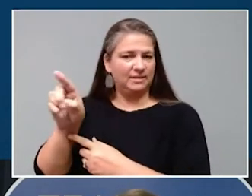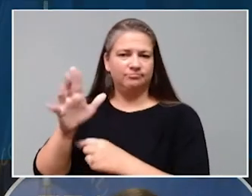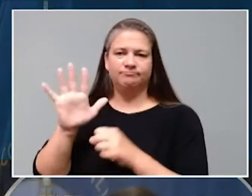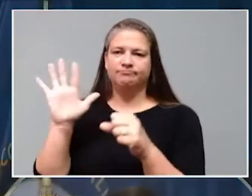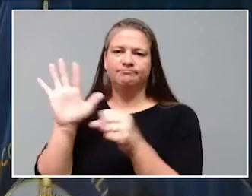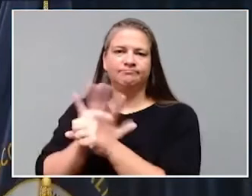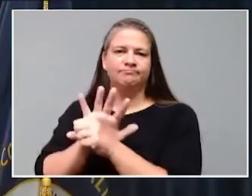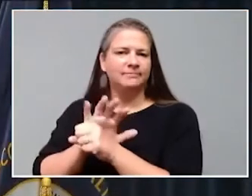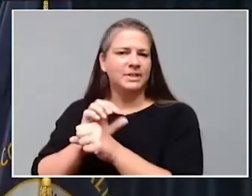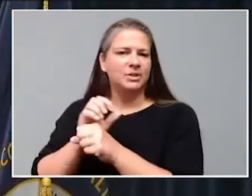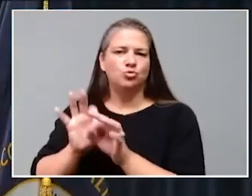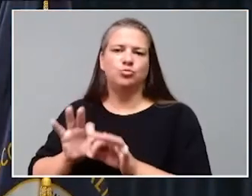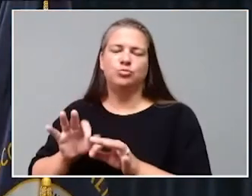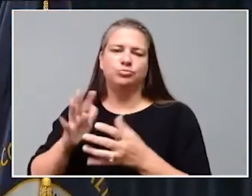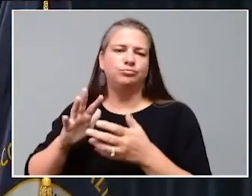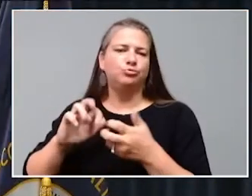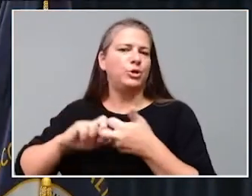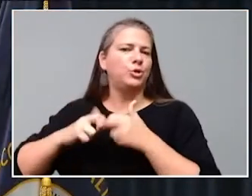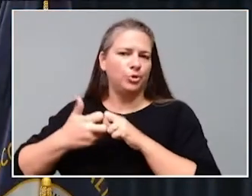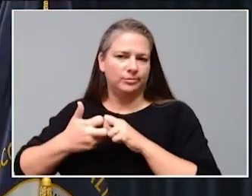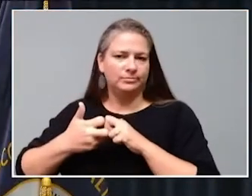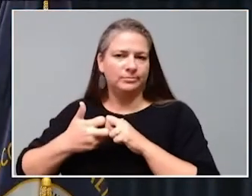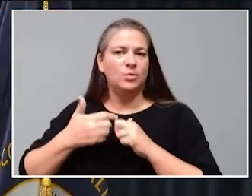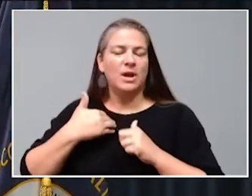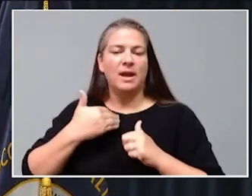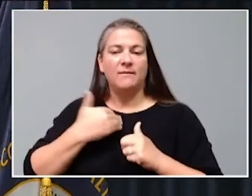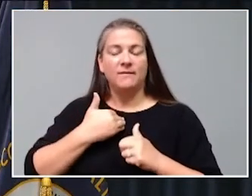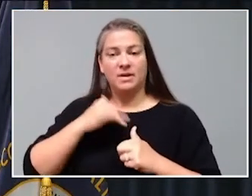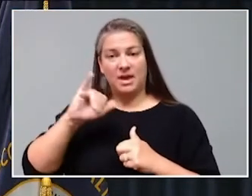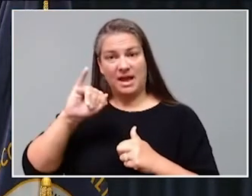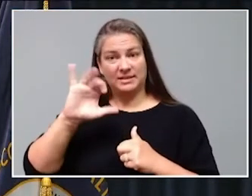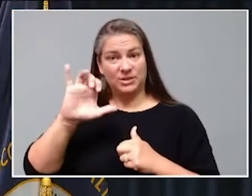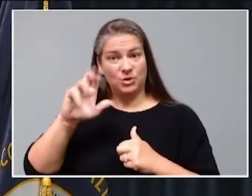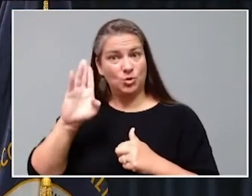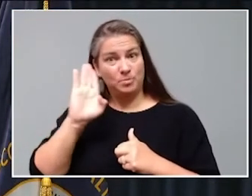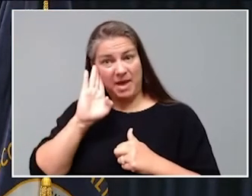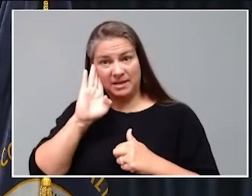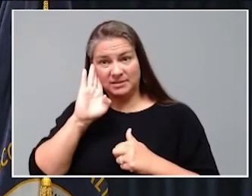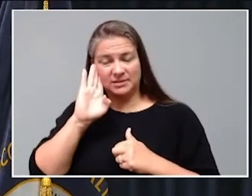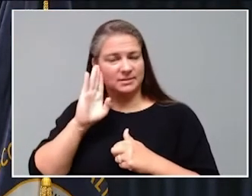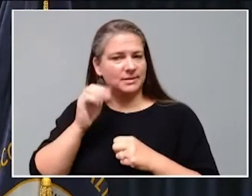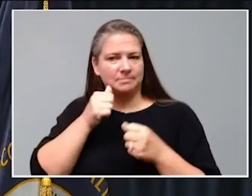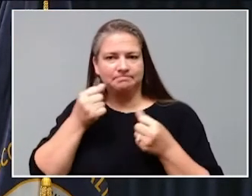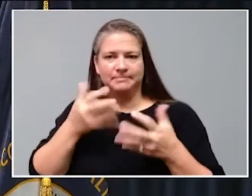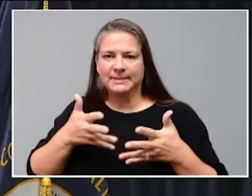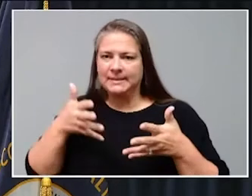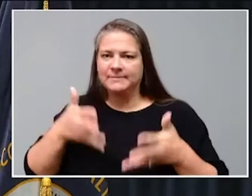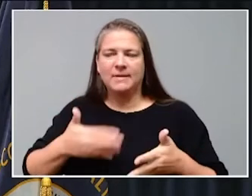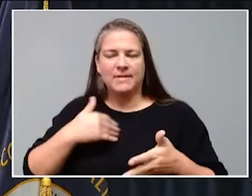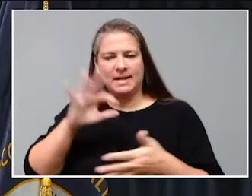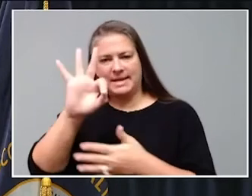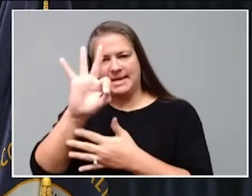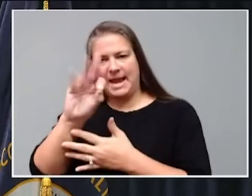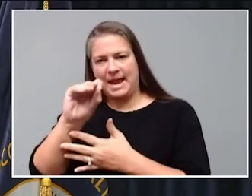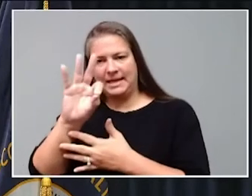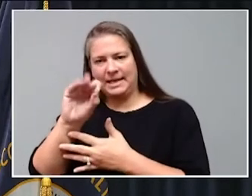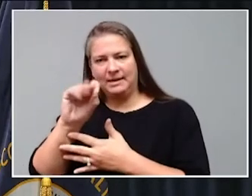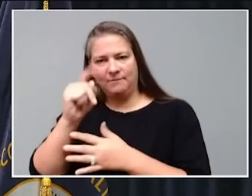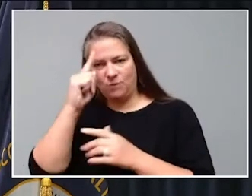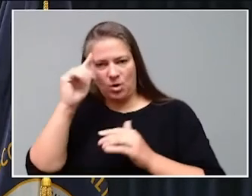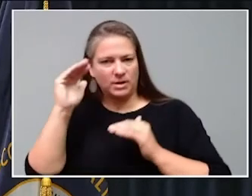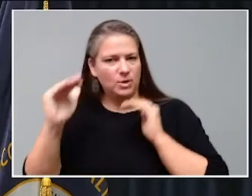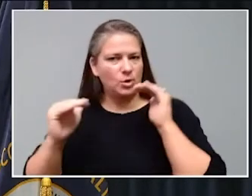available ICU beds than at any point in this pandemic, with only 90 adult ICU beds